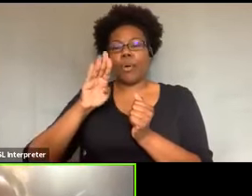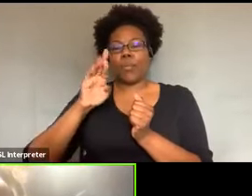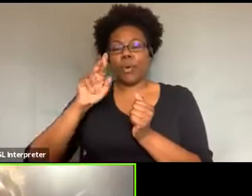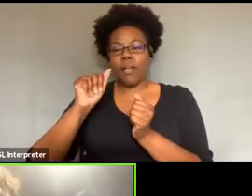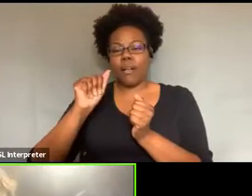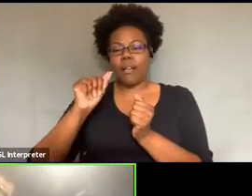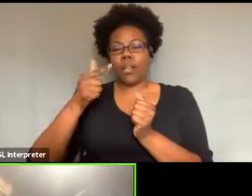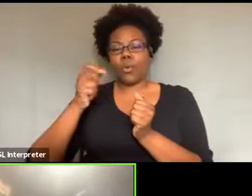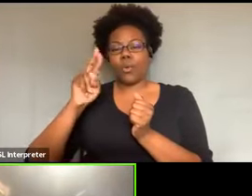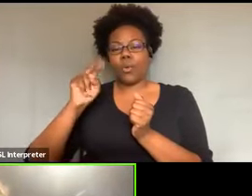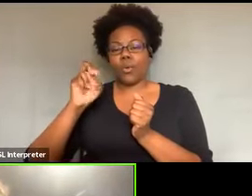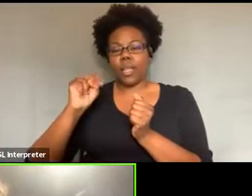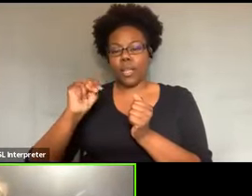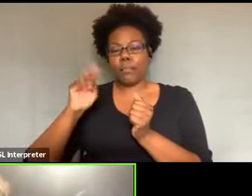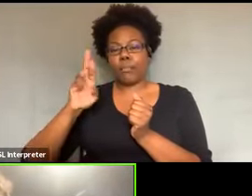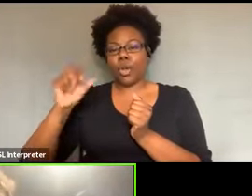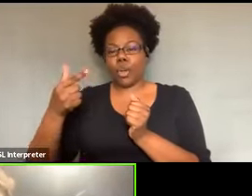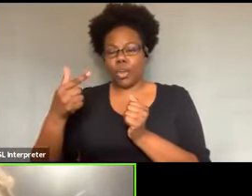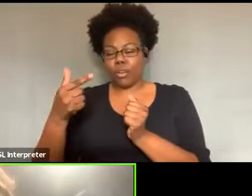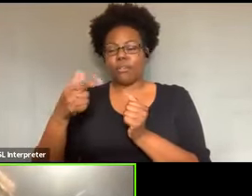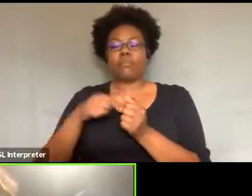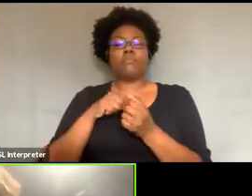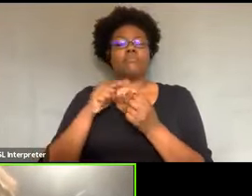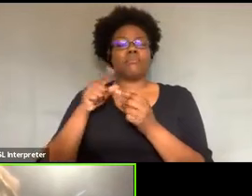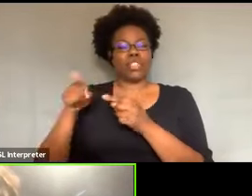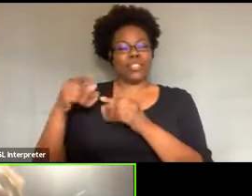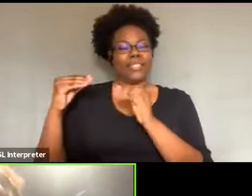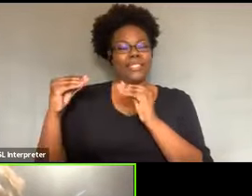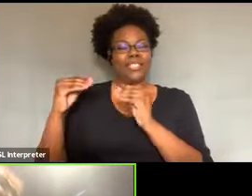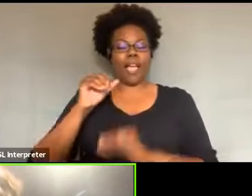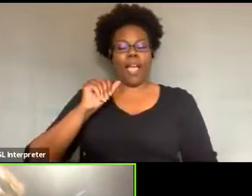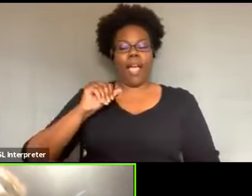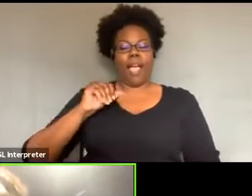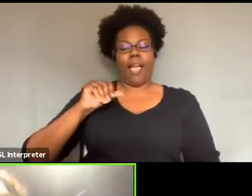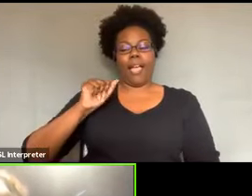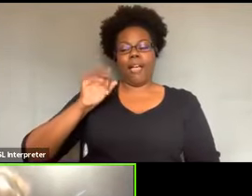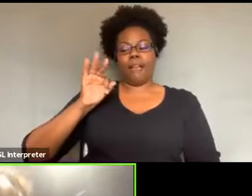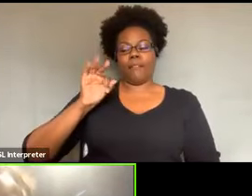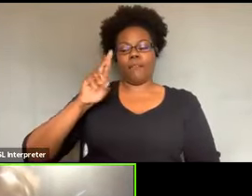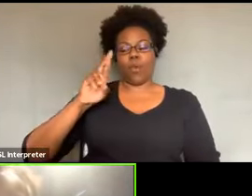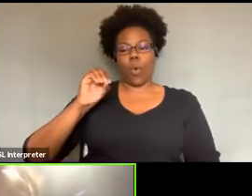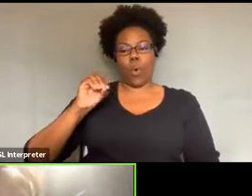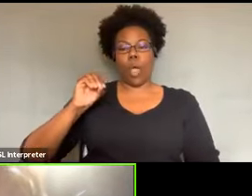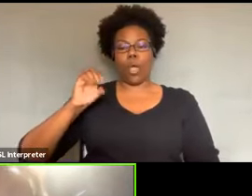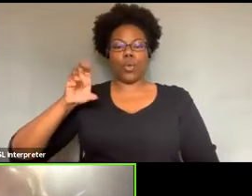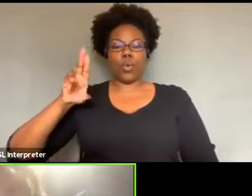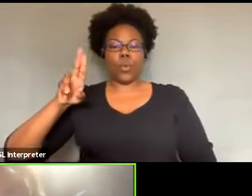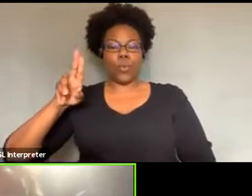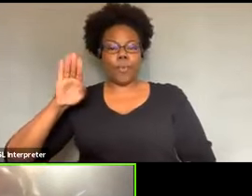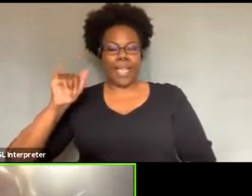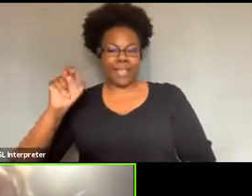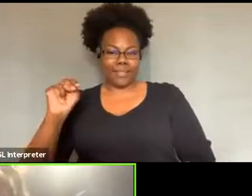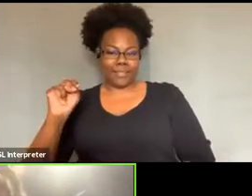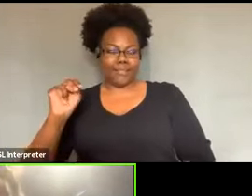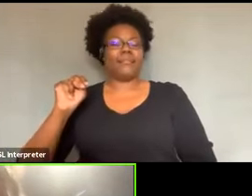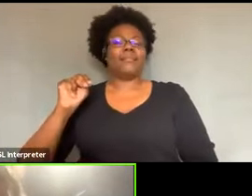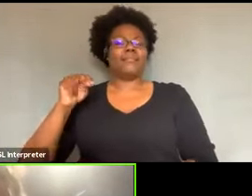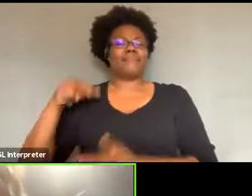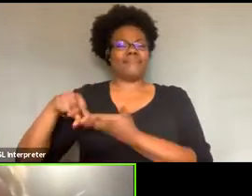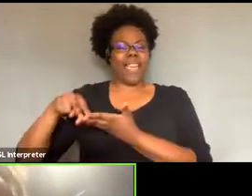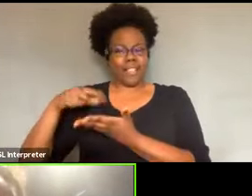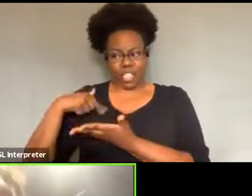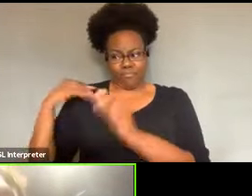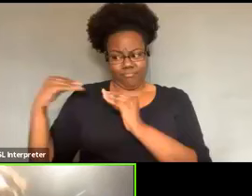with the Afro-Cuban, what she called Afro-Cuban dance, which I, as I continue to study and grow in my